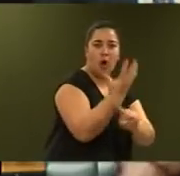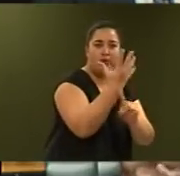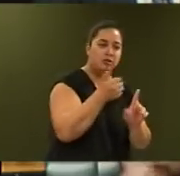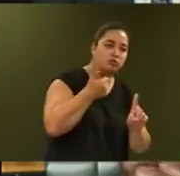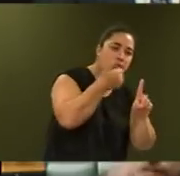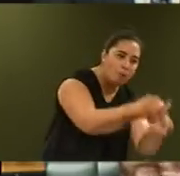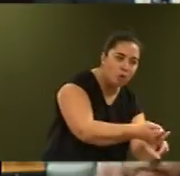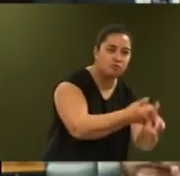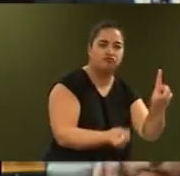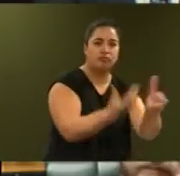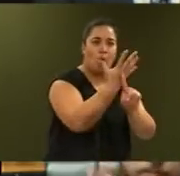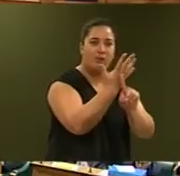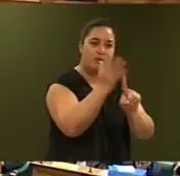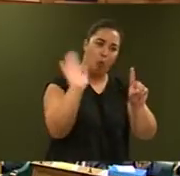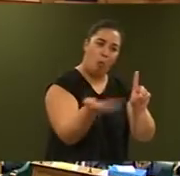our regions.